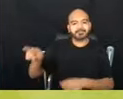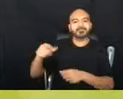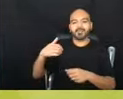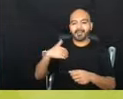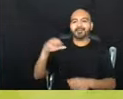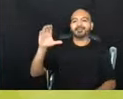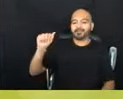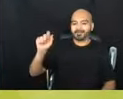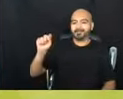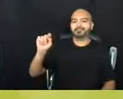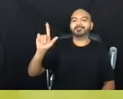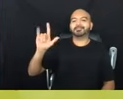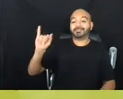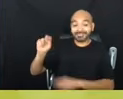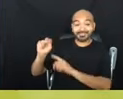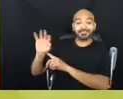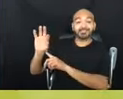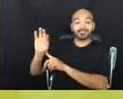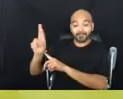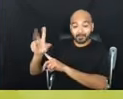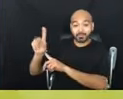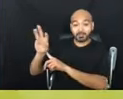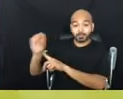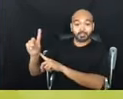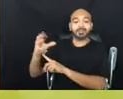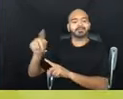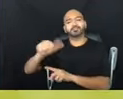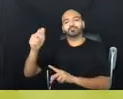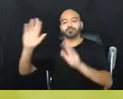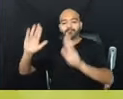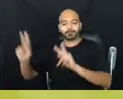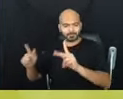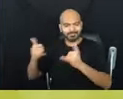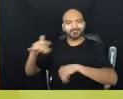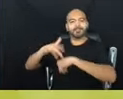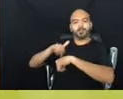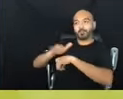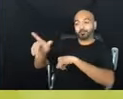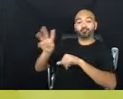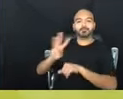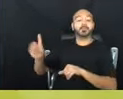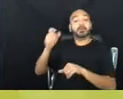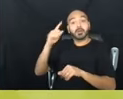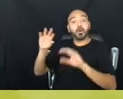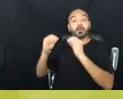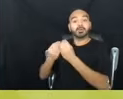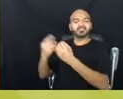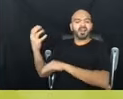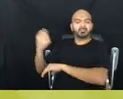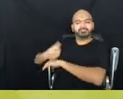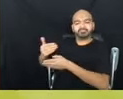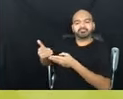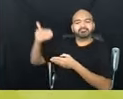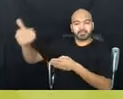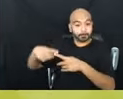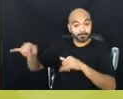to pull that report together. It's still available on their website, even though the organization's been closed for several years, that